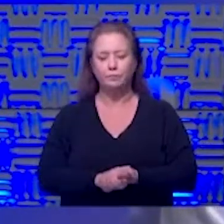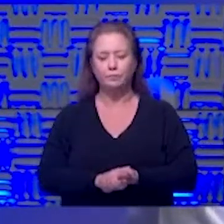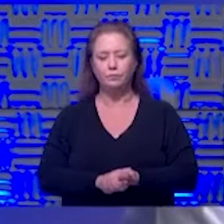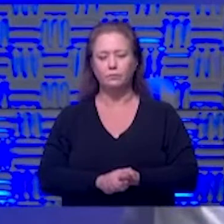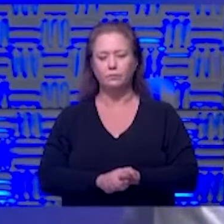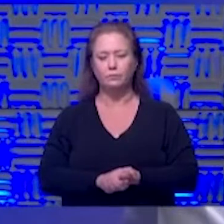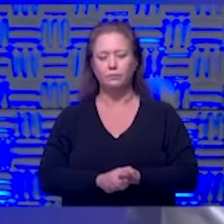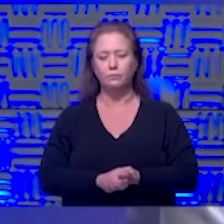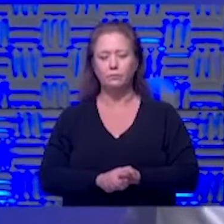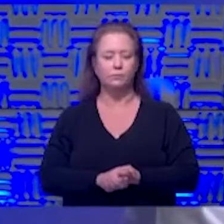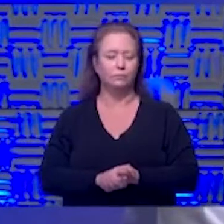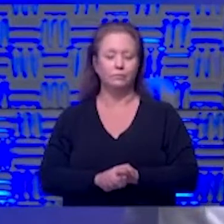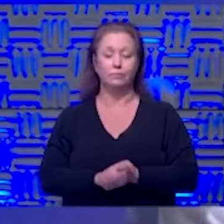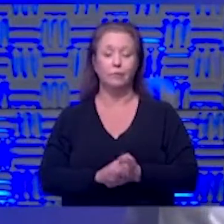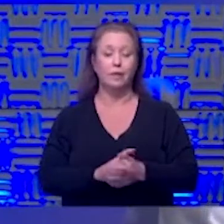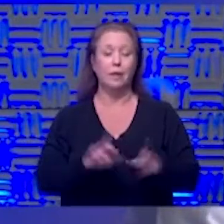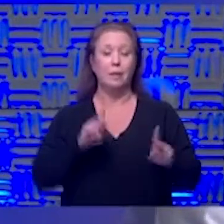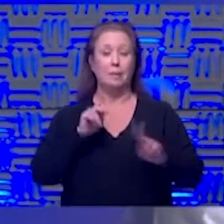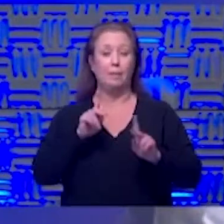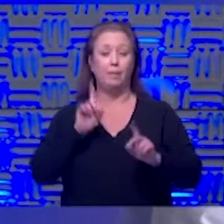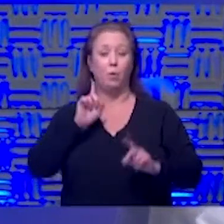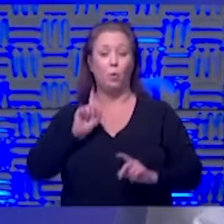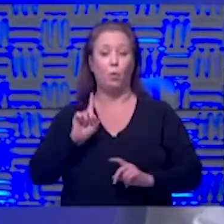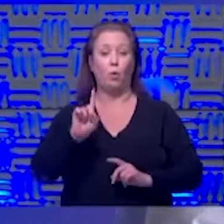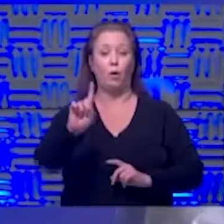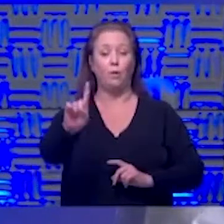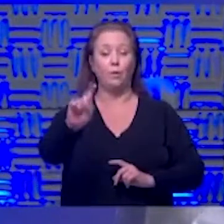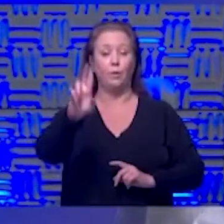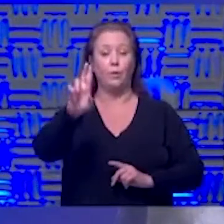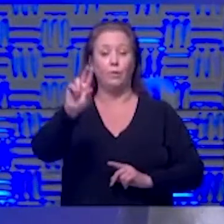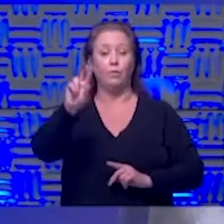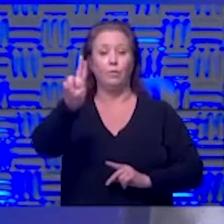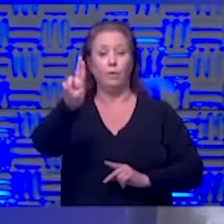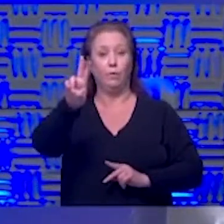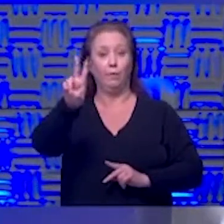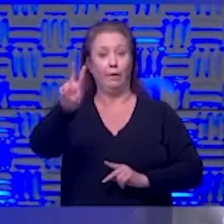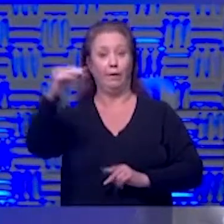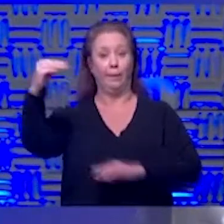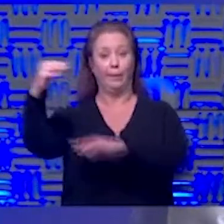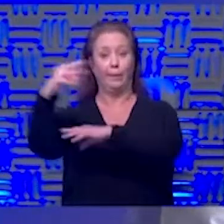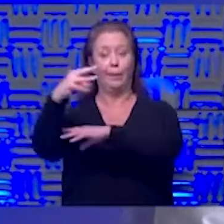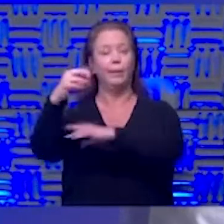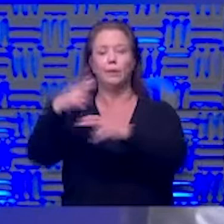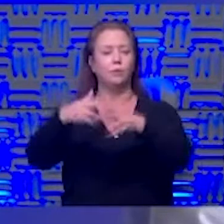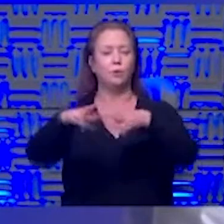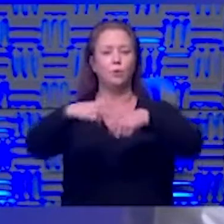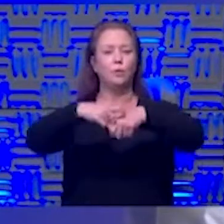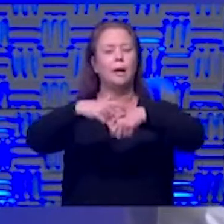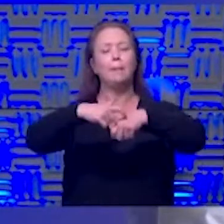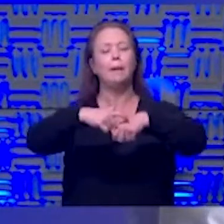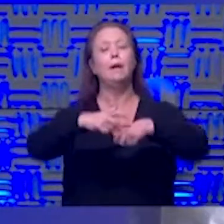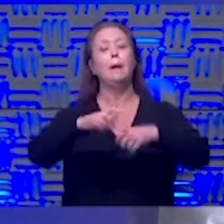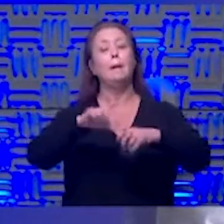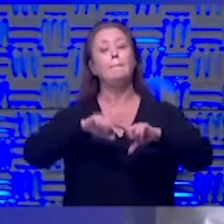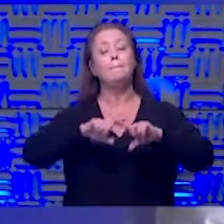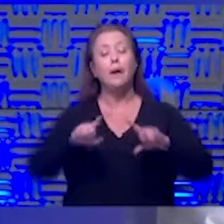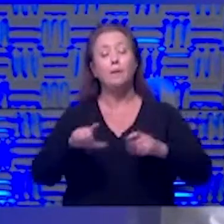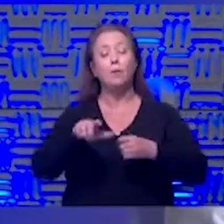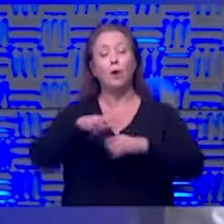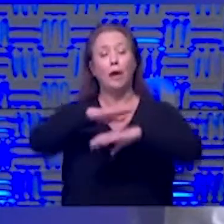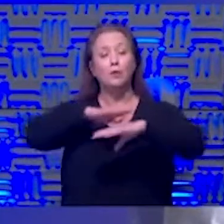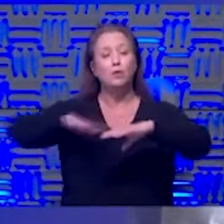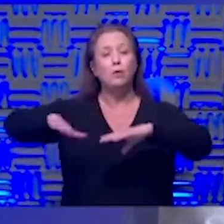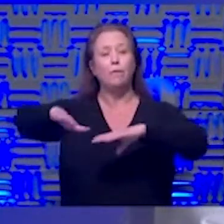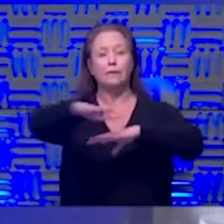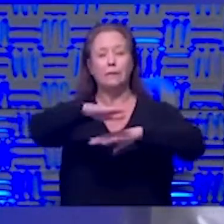don't know that people just walking through the uv light again that's a very short amount of time but certainly for surfaces in that area